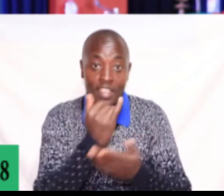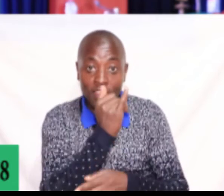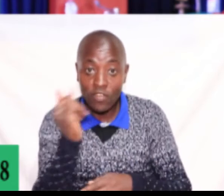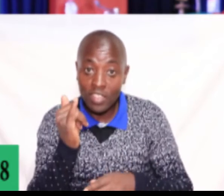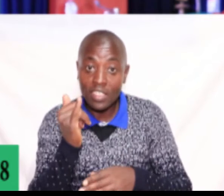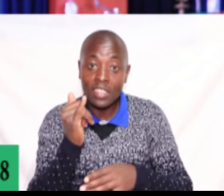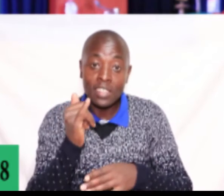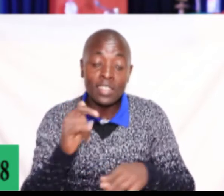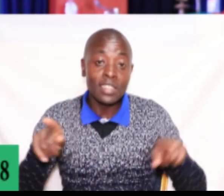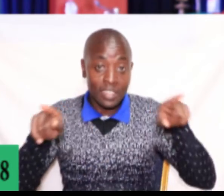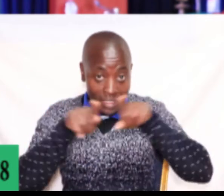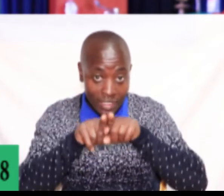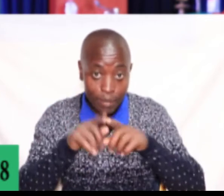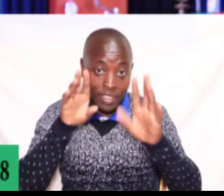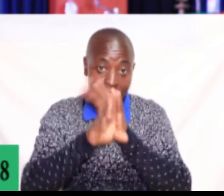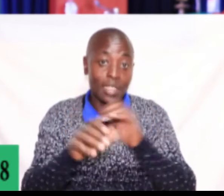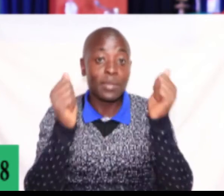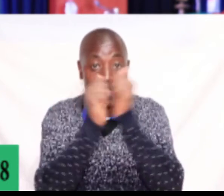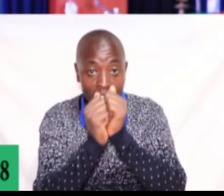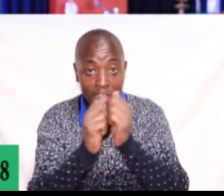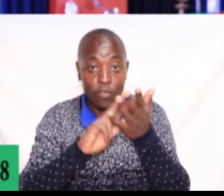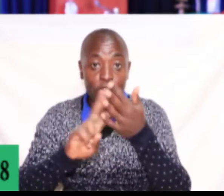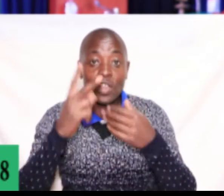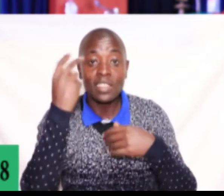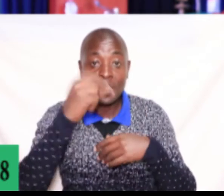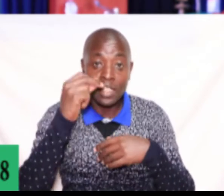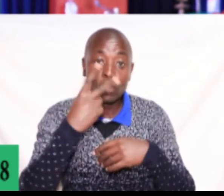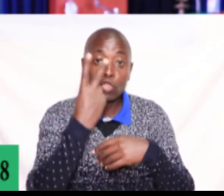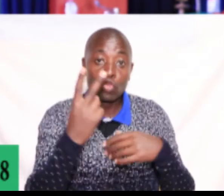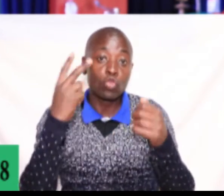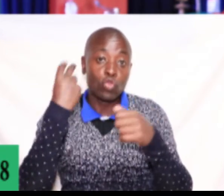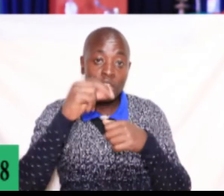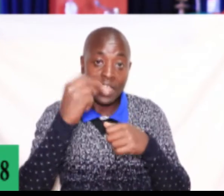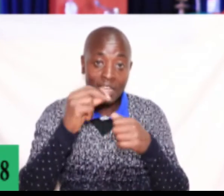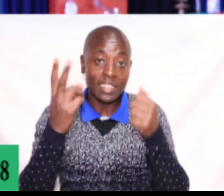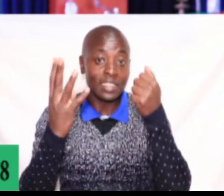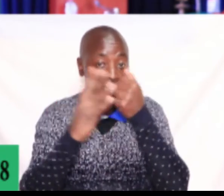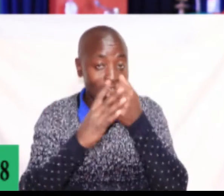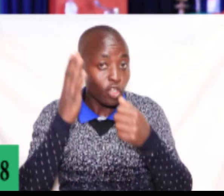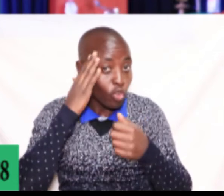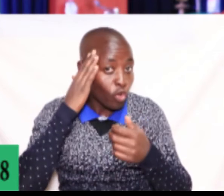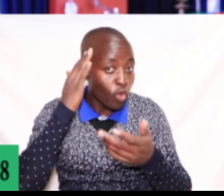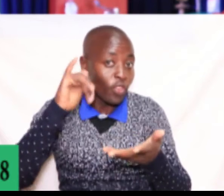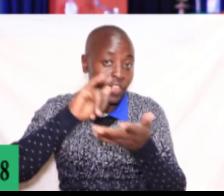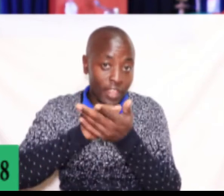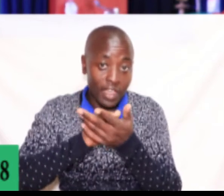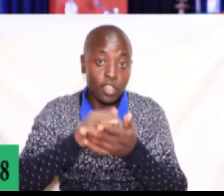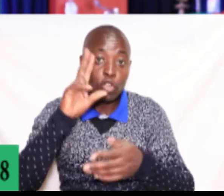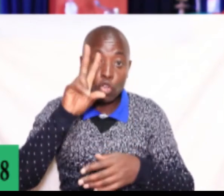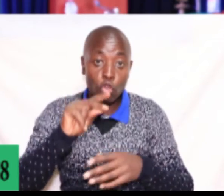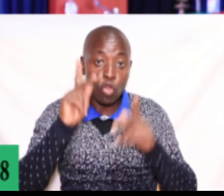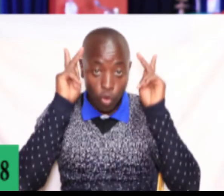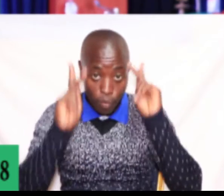it's seen in chapter 10, verse 32 to 39. But kindly note, no one